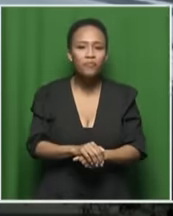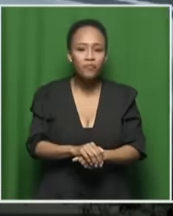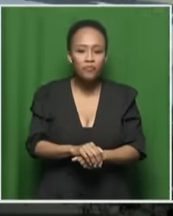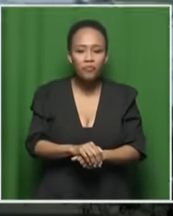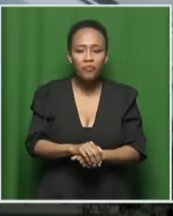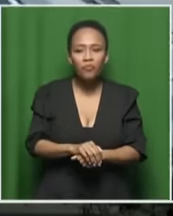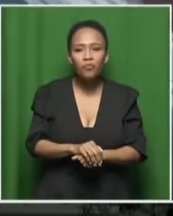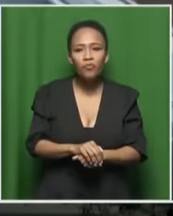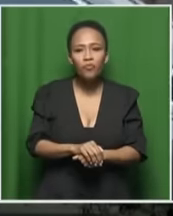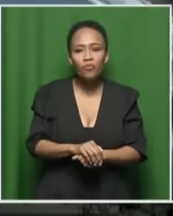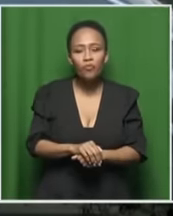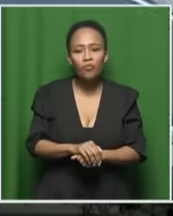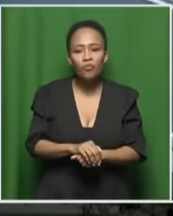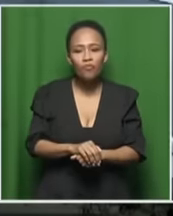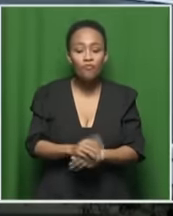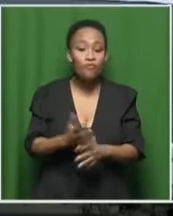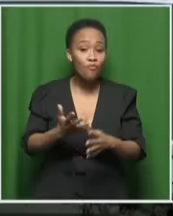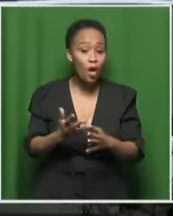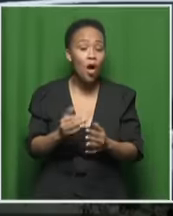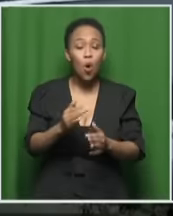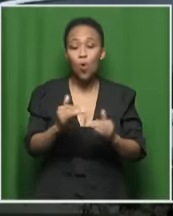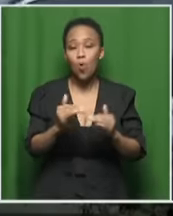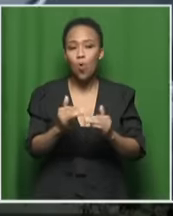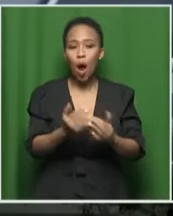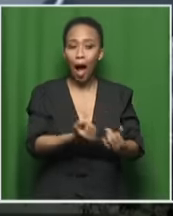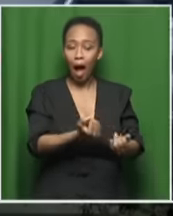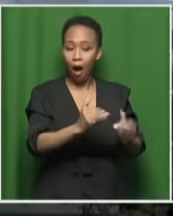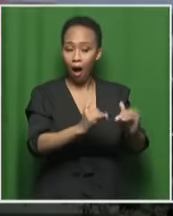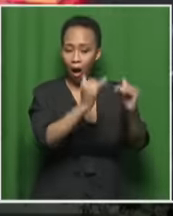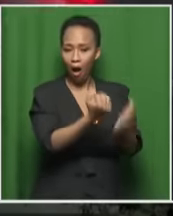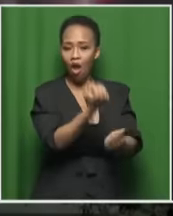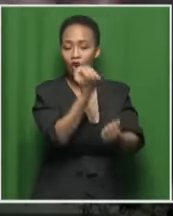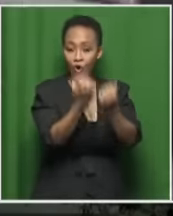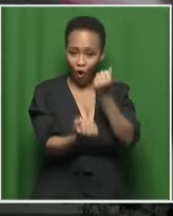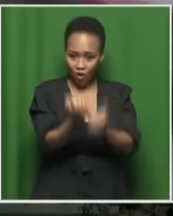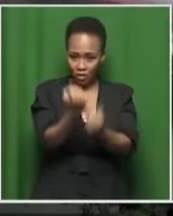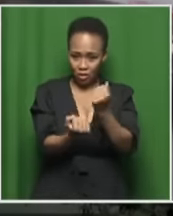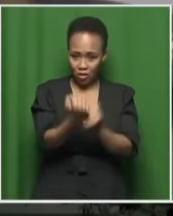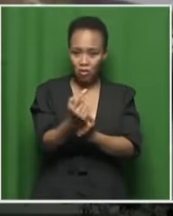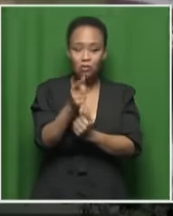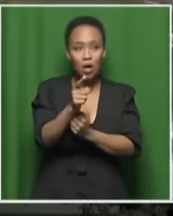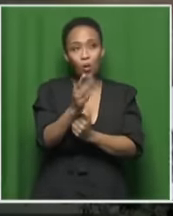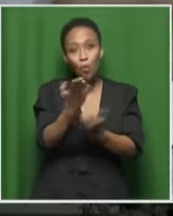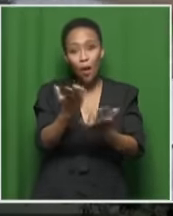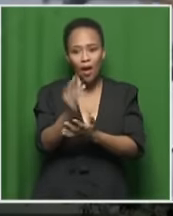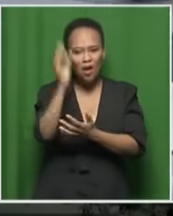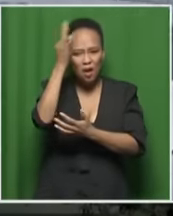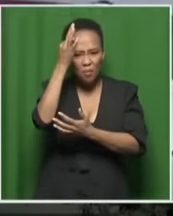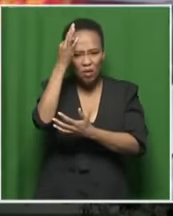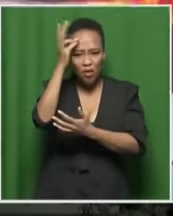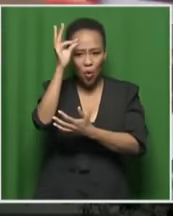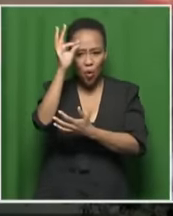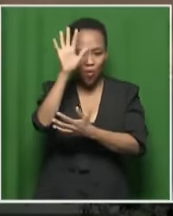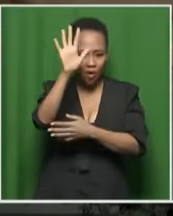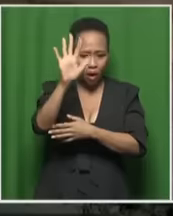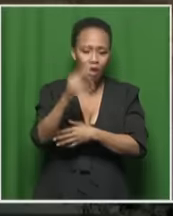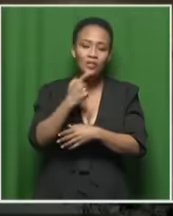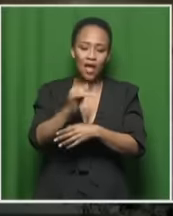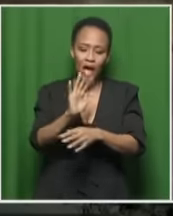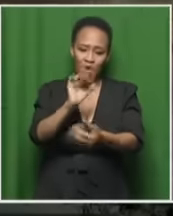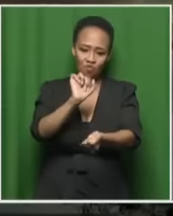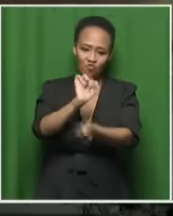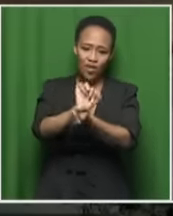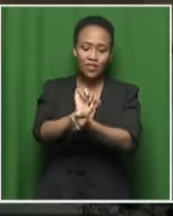of what had come out of the High Court, losing that bid in Pretoria to interdict her arrest. So